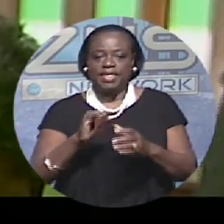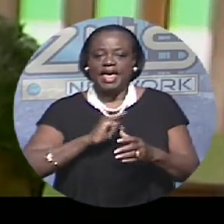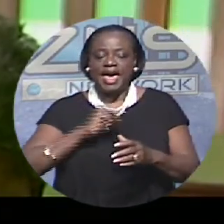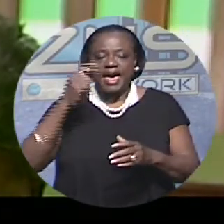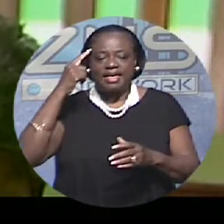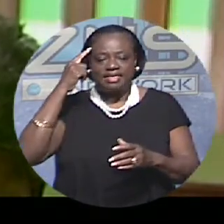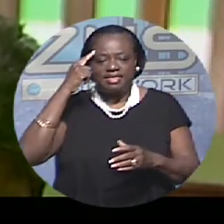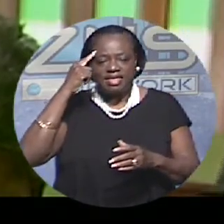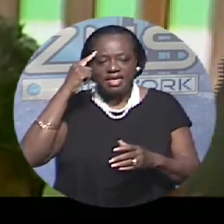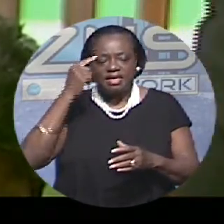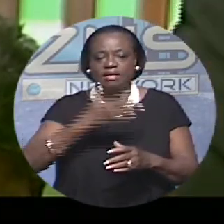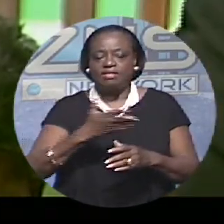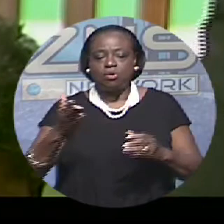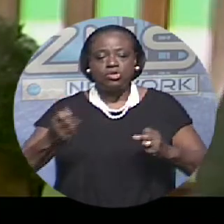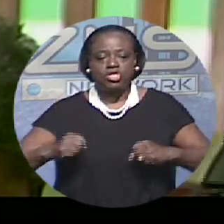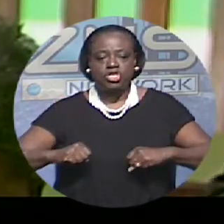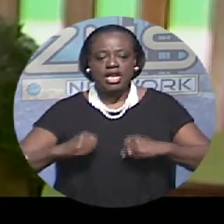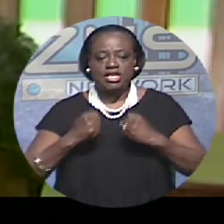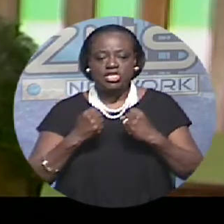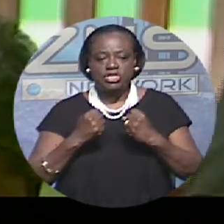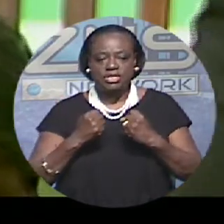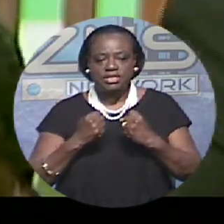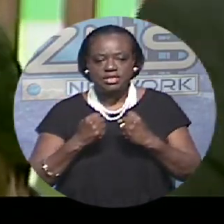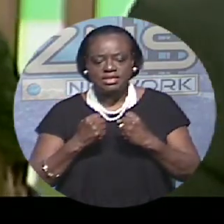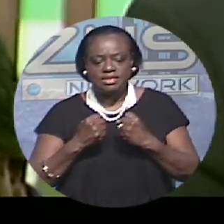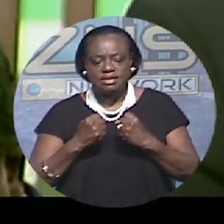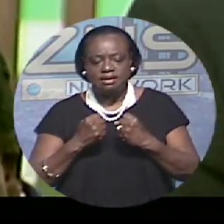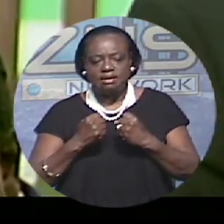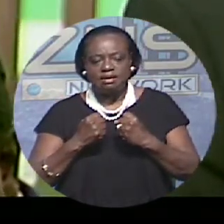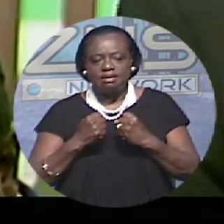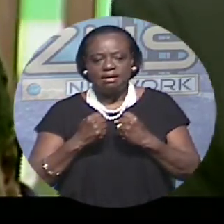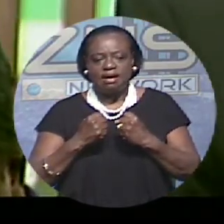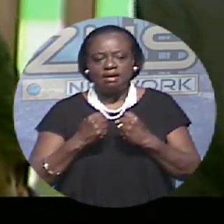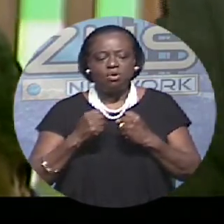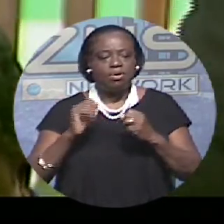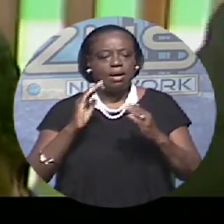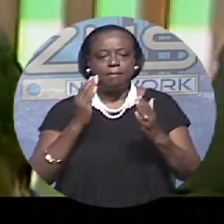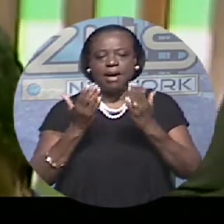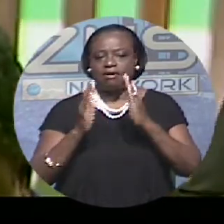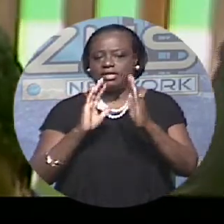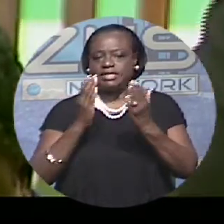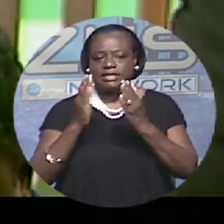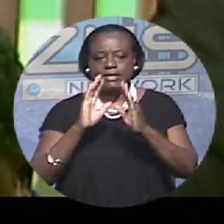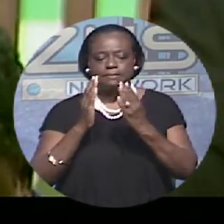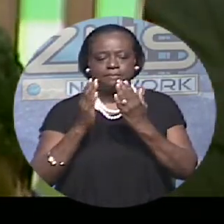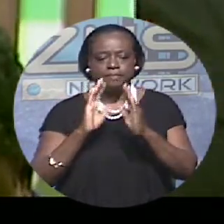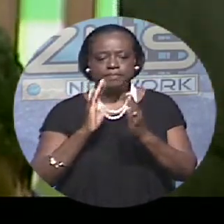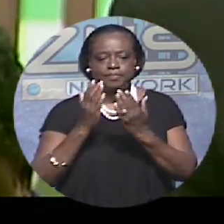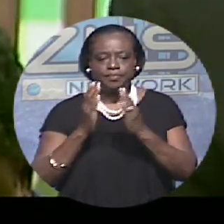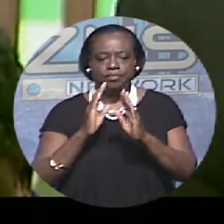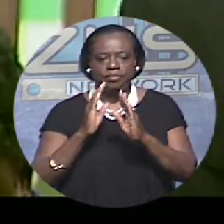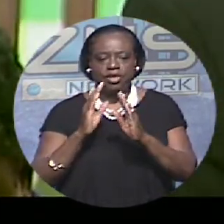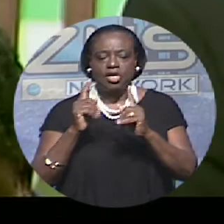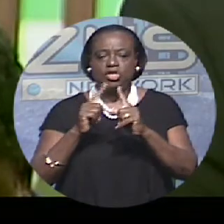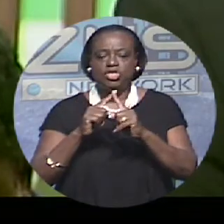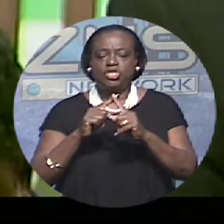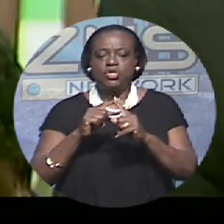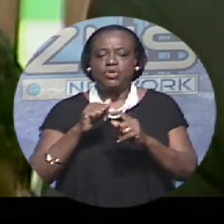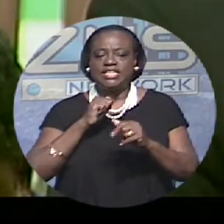those challenges pales in comparison to denying